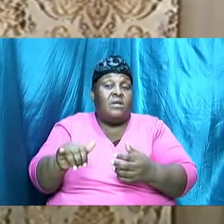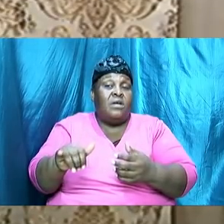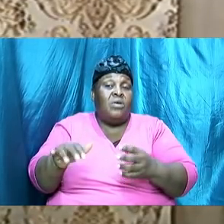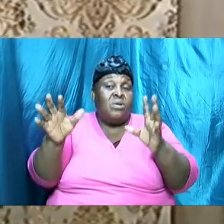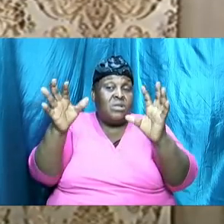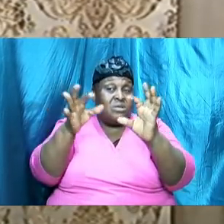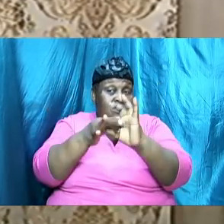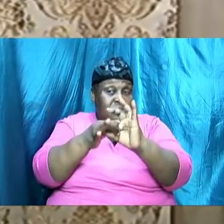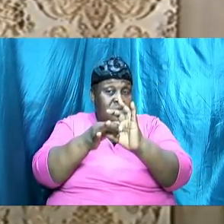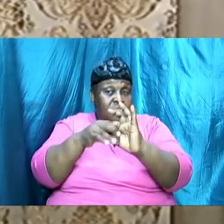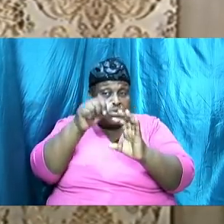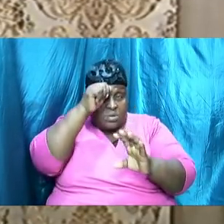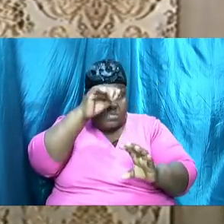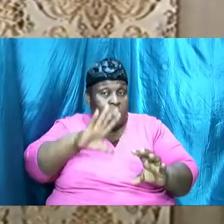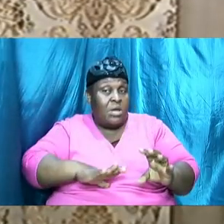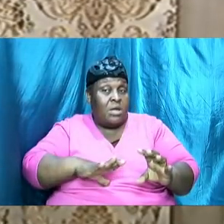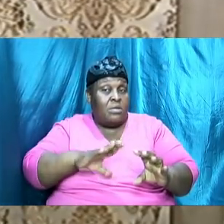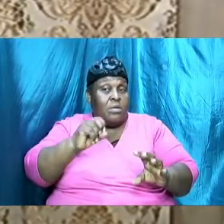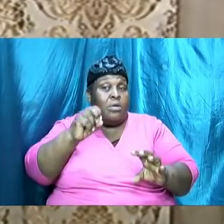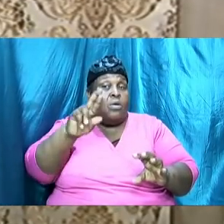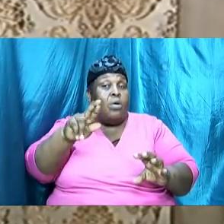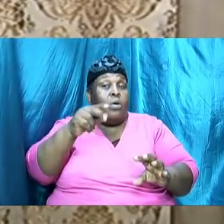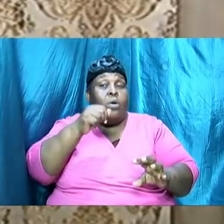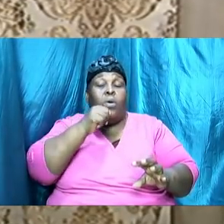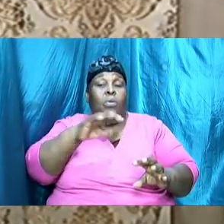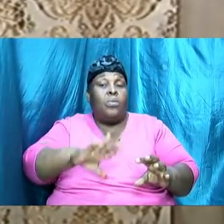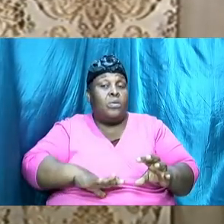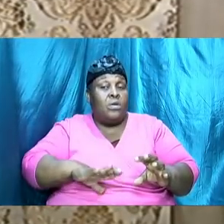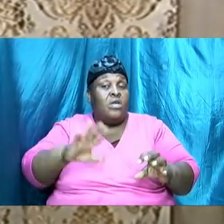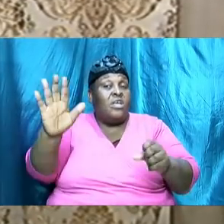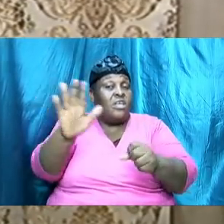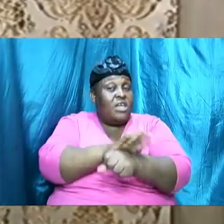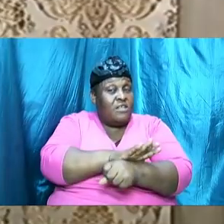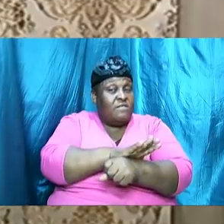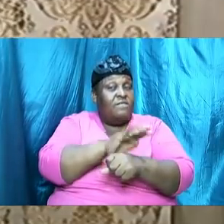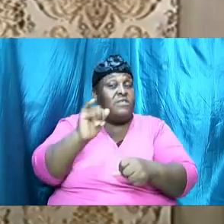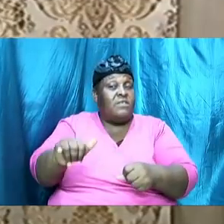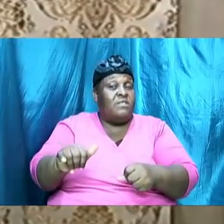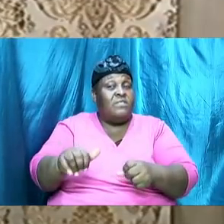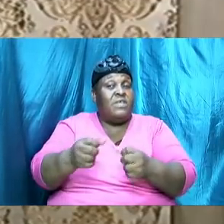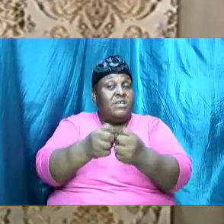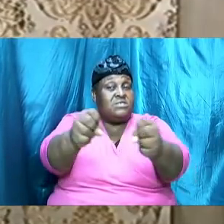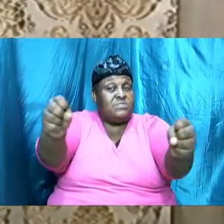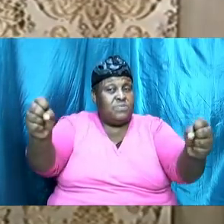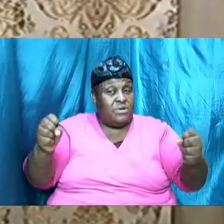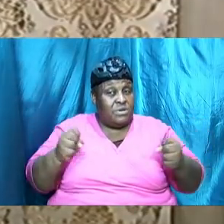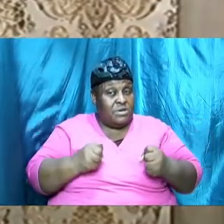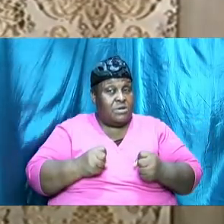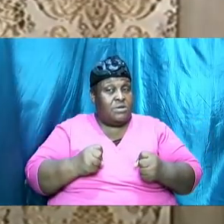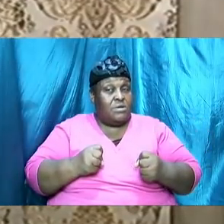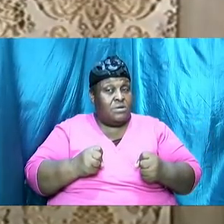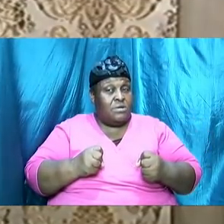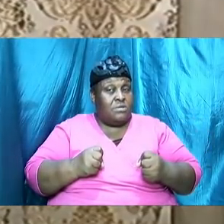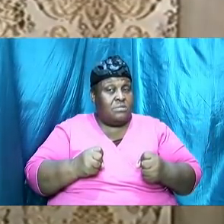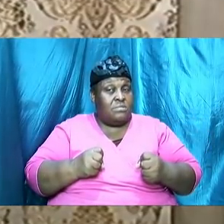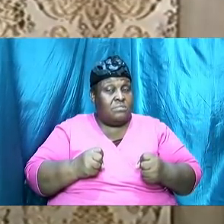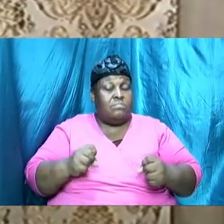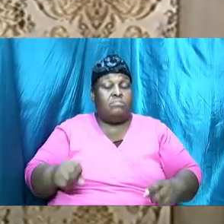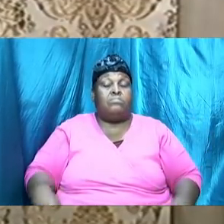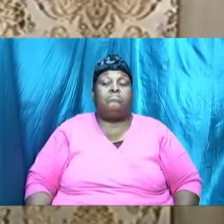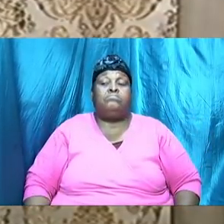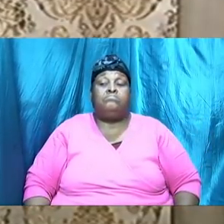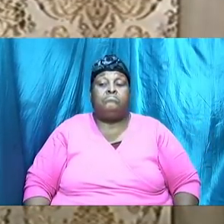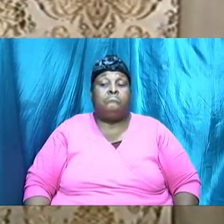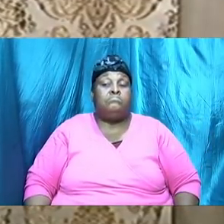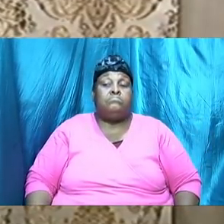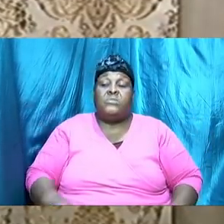man or a woman can fill that particular void or cavity it